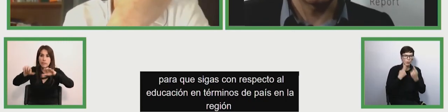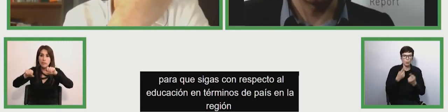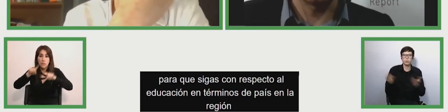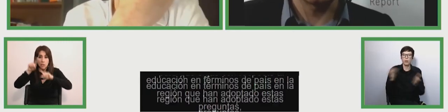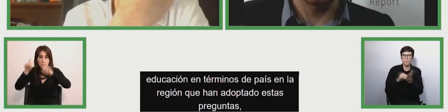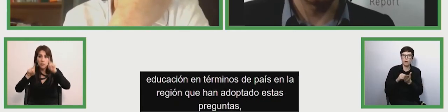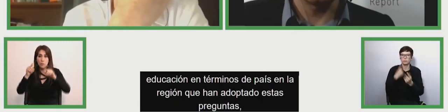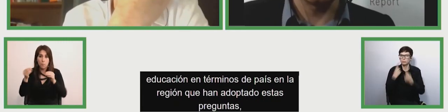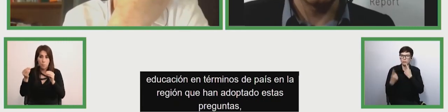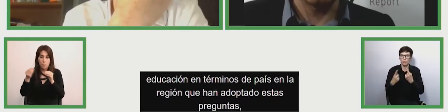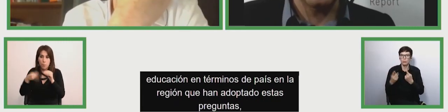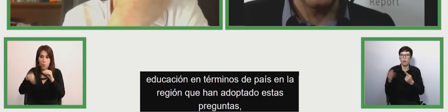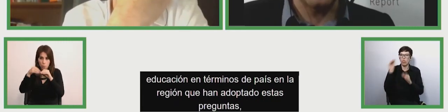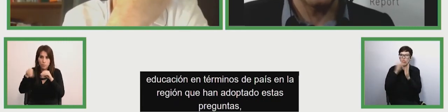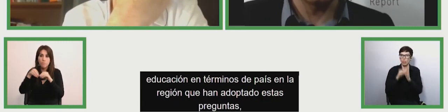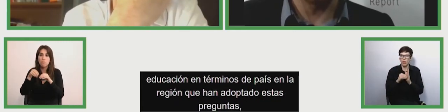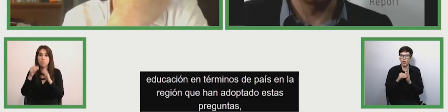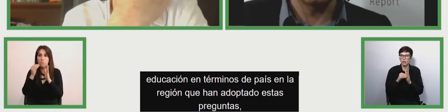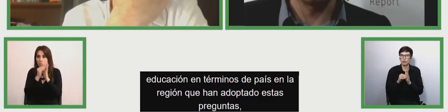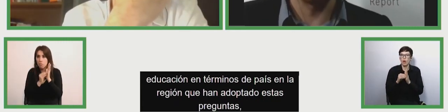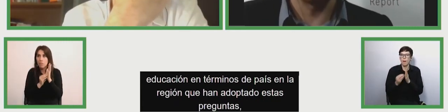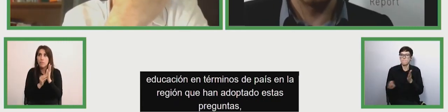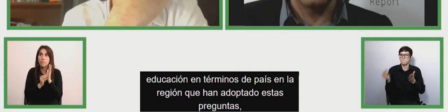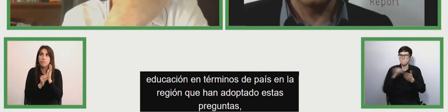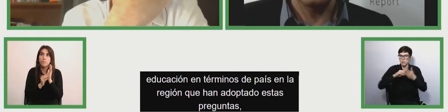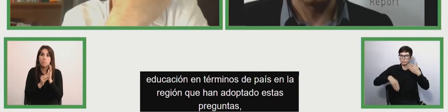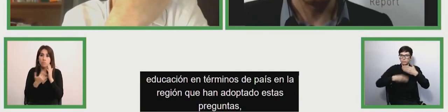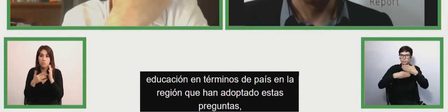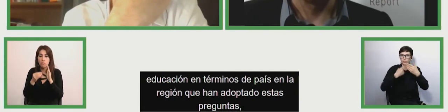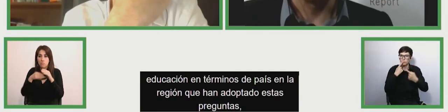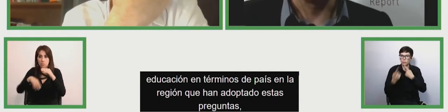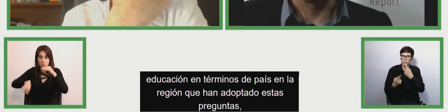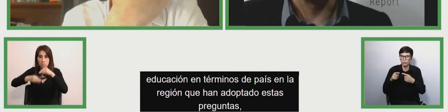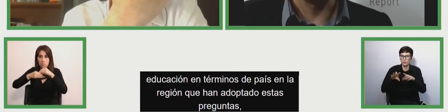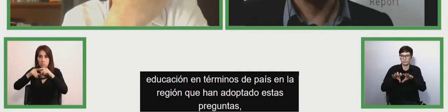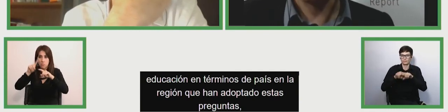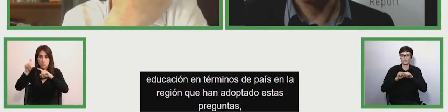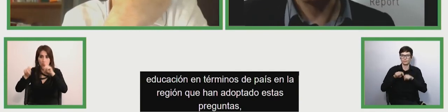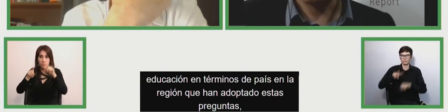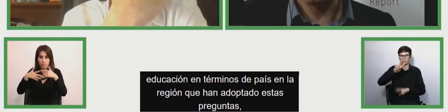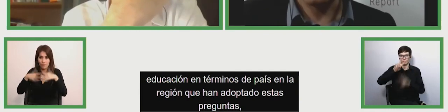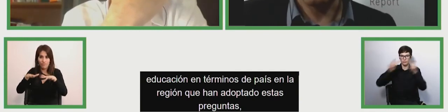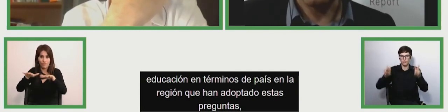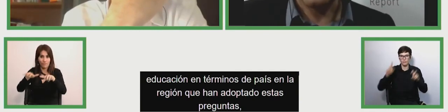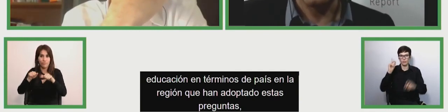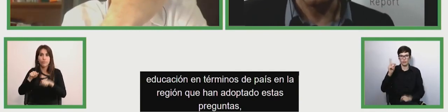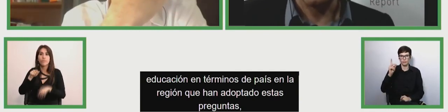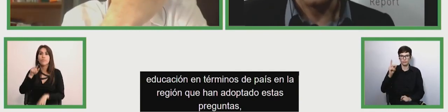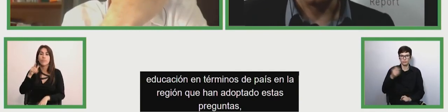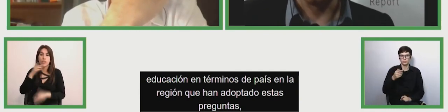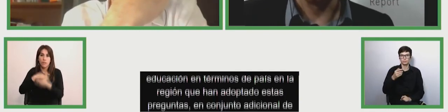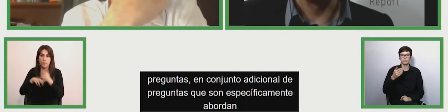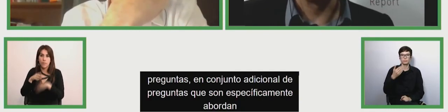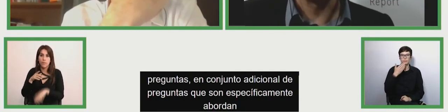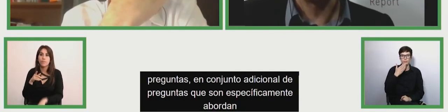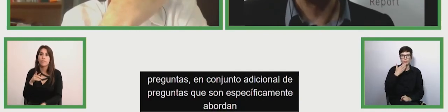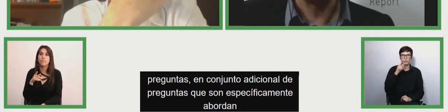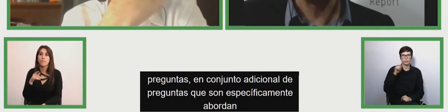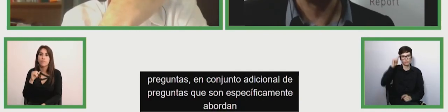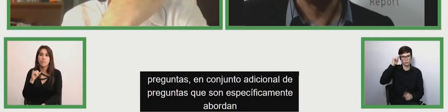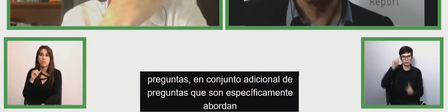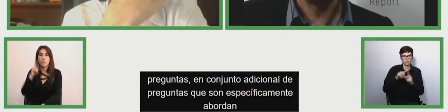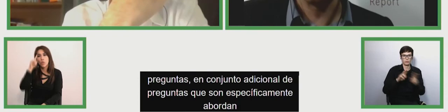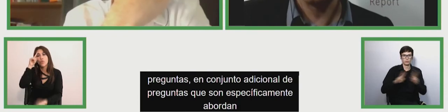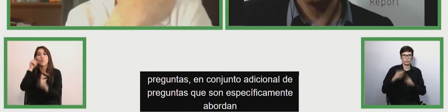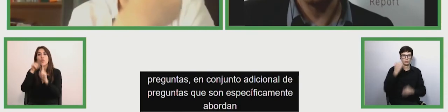specifically addressed to children there are three examples that i could mention uh surinam is the first one